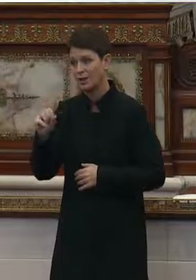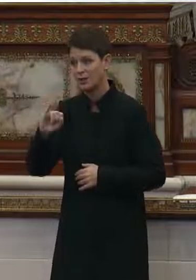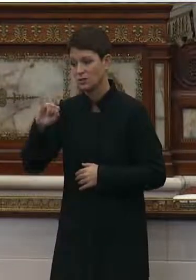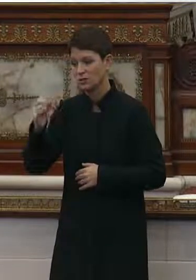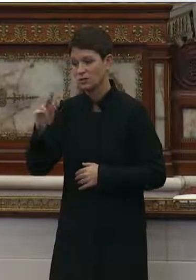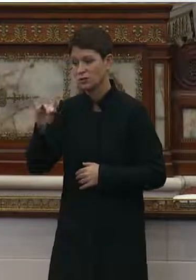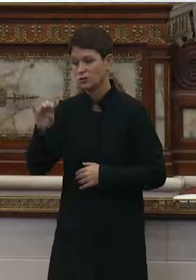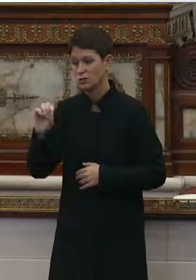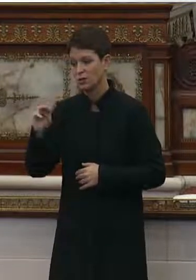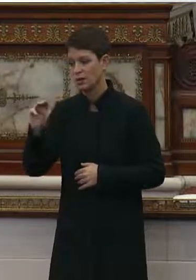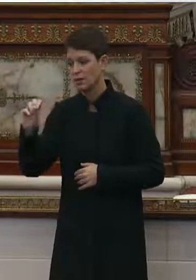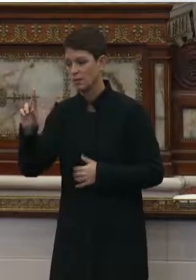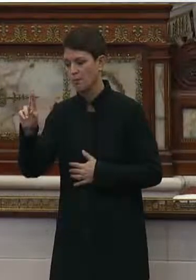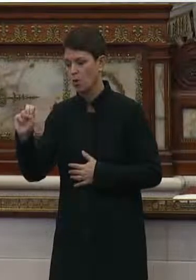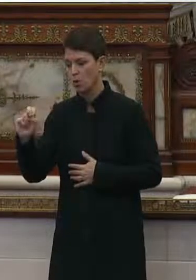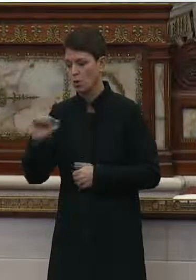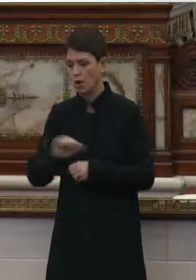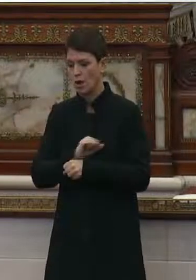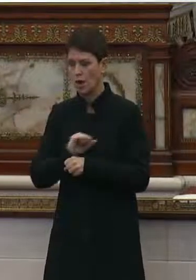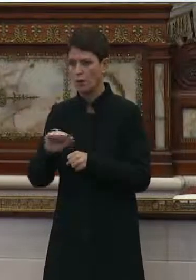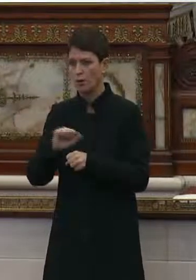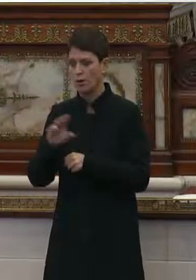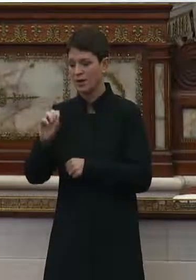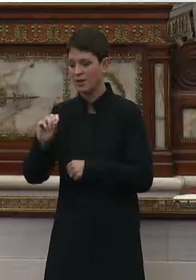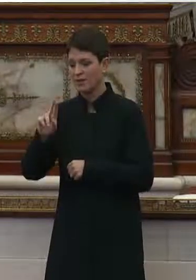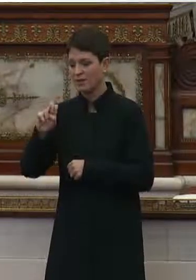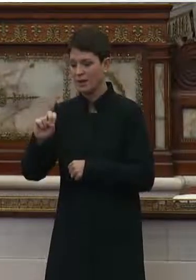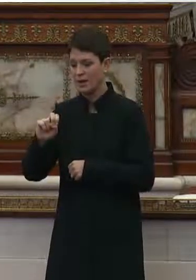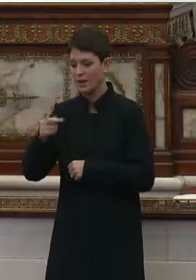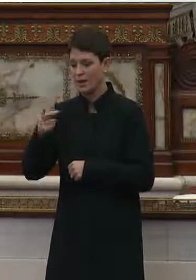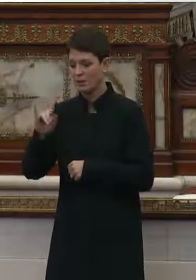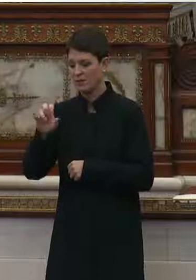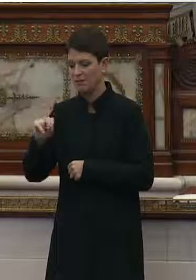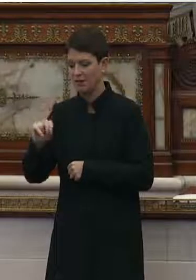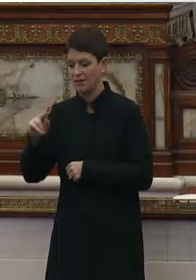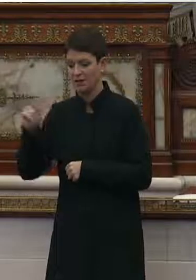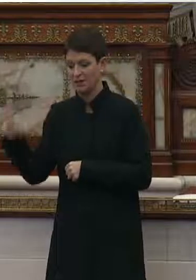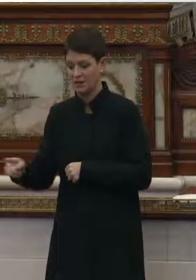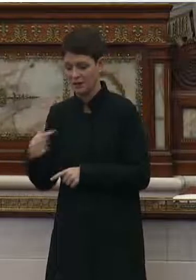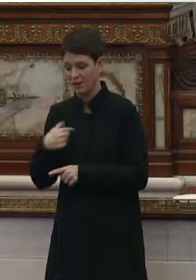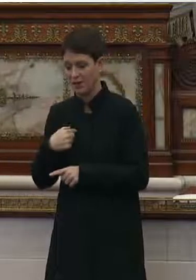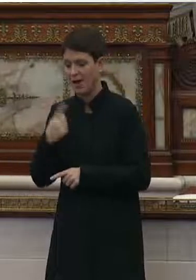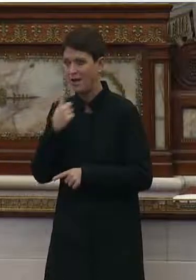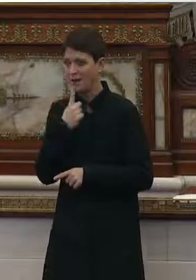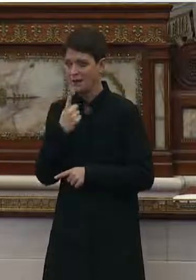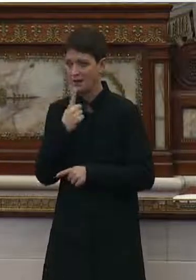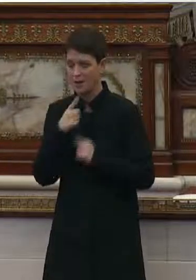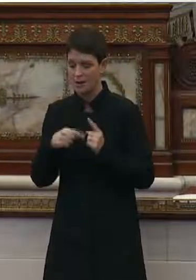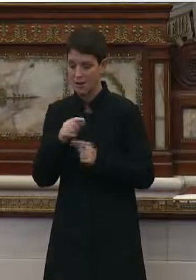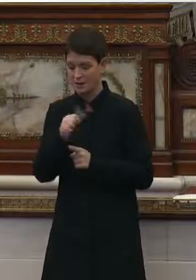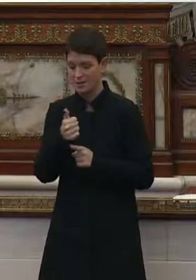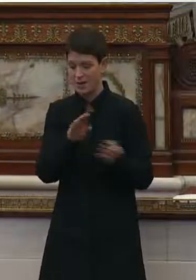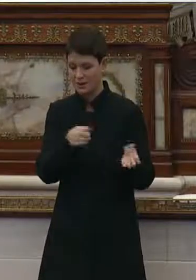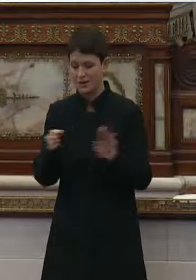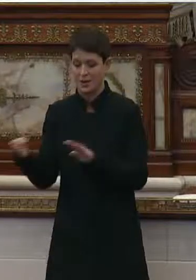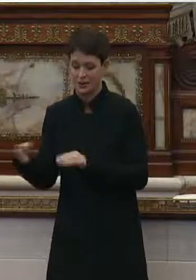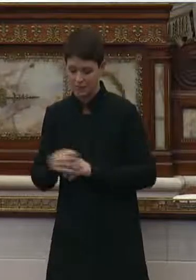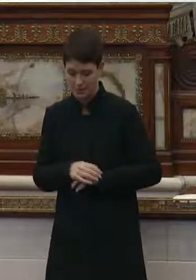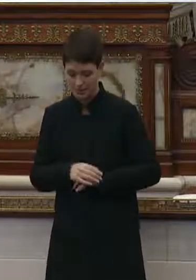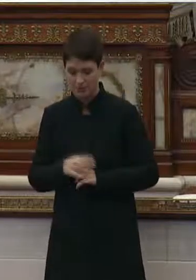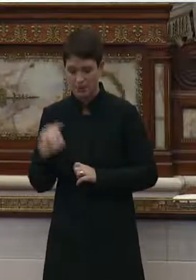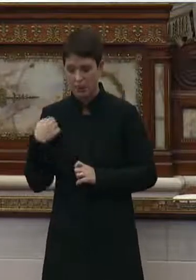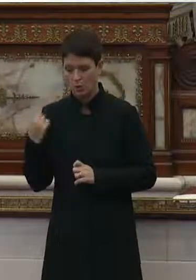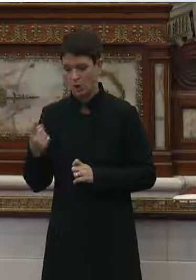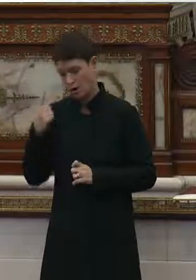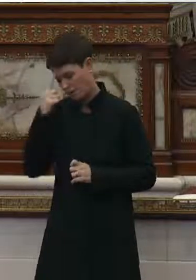Julie Moore. I work at the Care Pavilion in Philadelphia, and I said that about the 10 deaths. As far